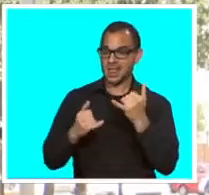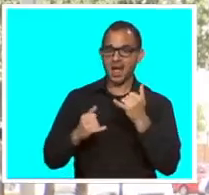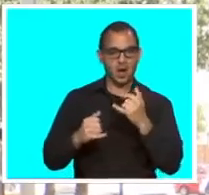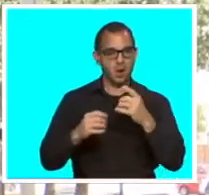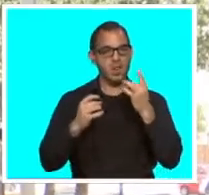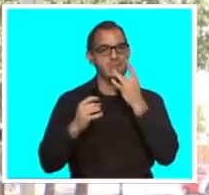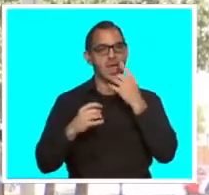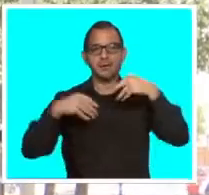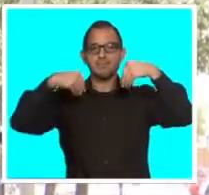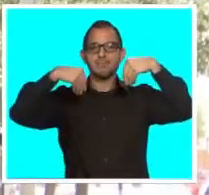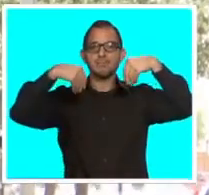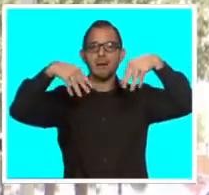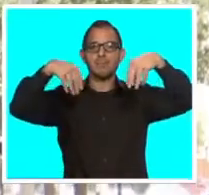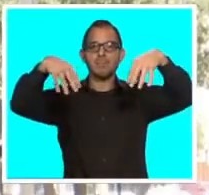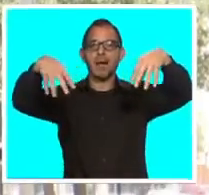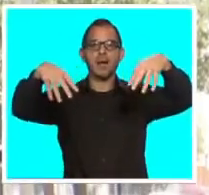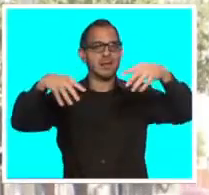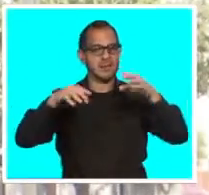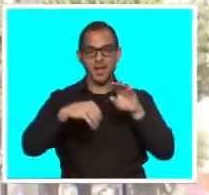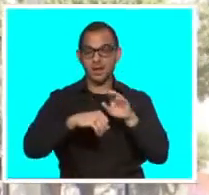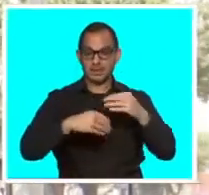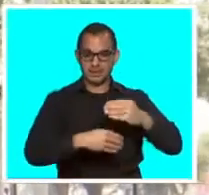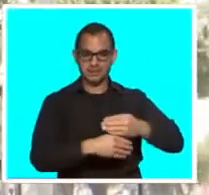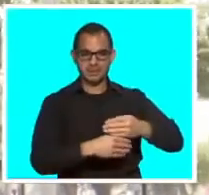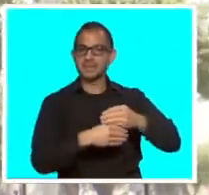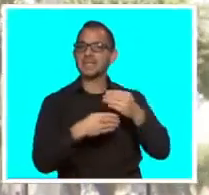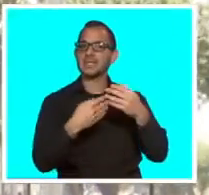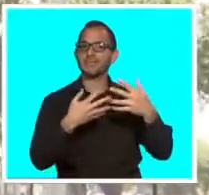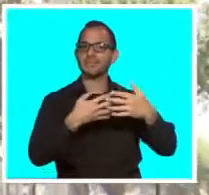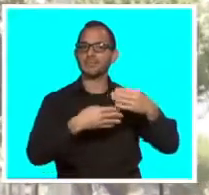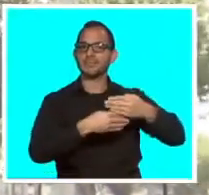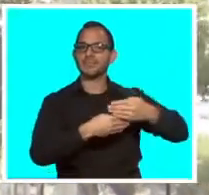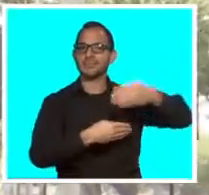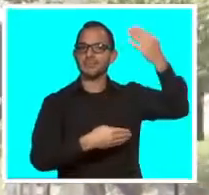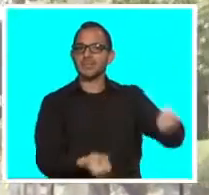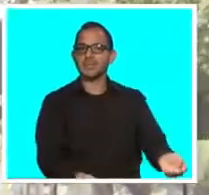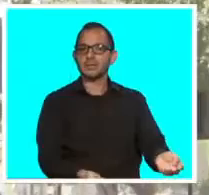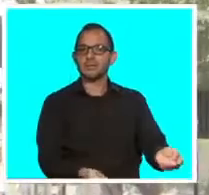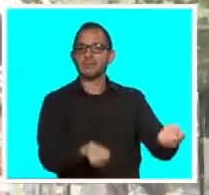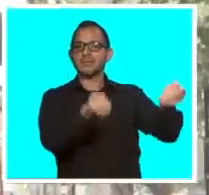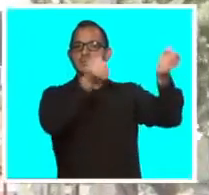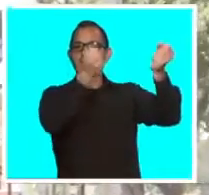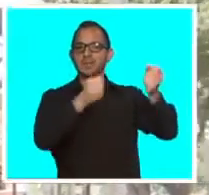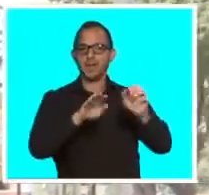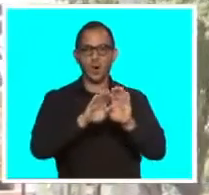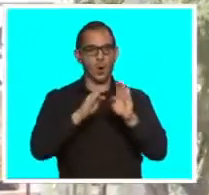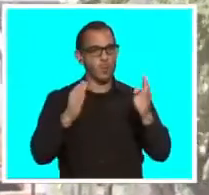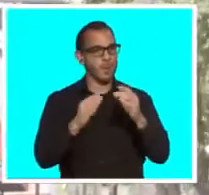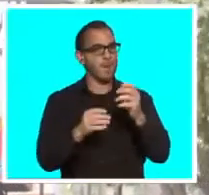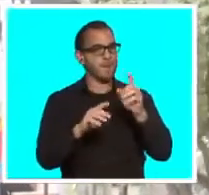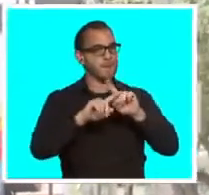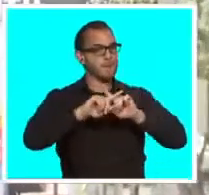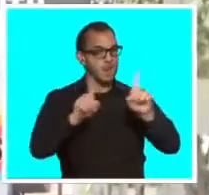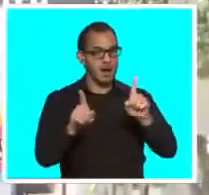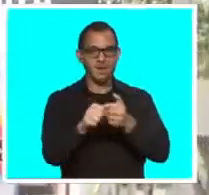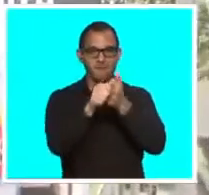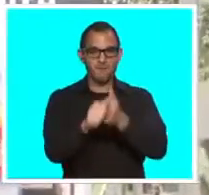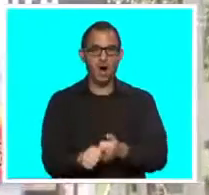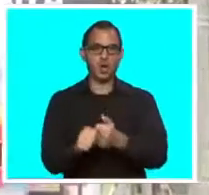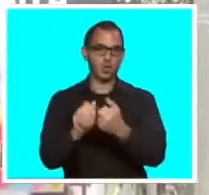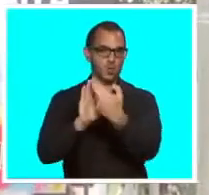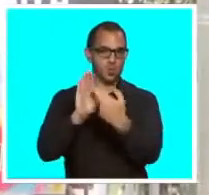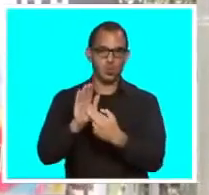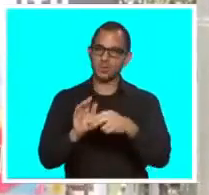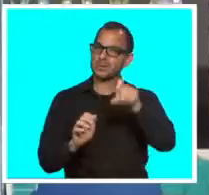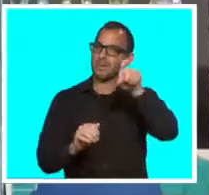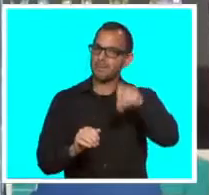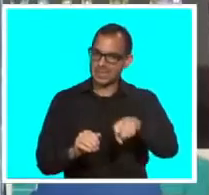starting to go on. The gates are opening. Some businesses are no longer forced to stay closed, but they have to follow certain rules, and safety is